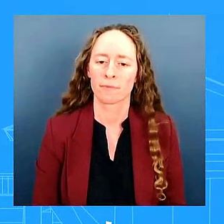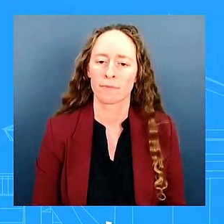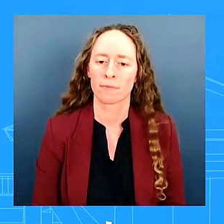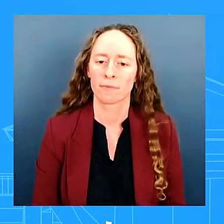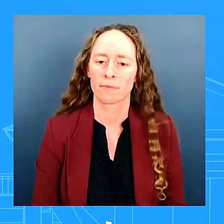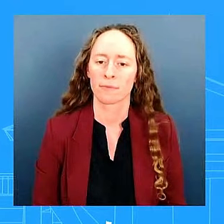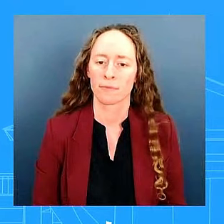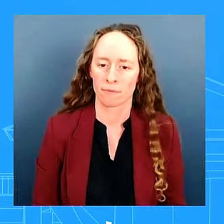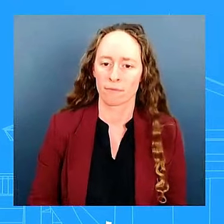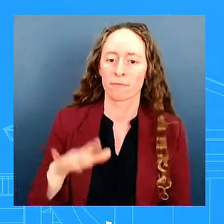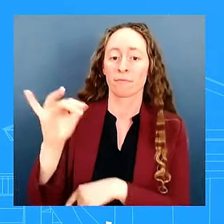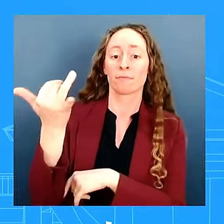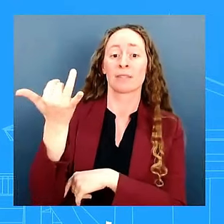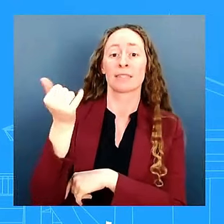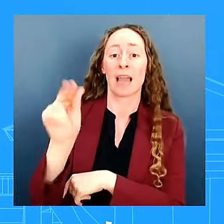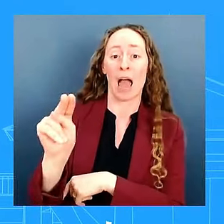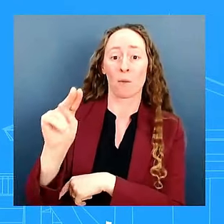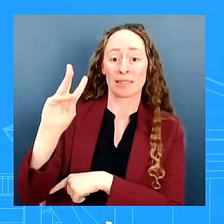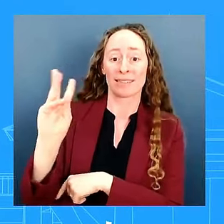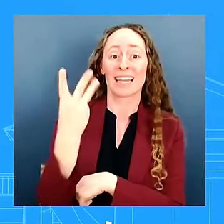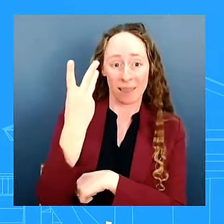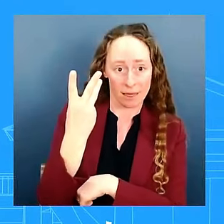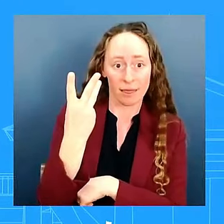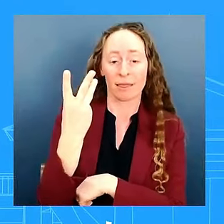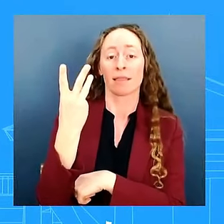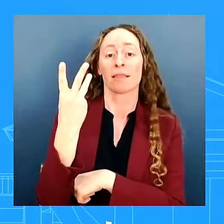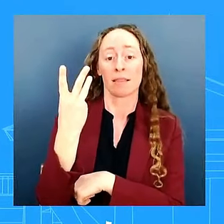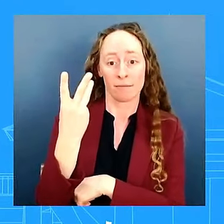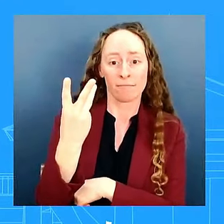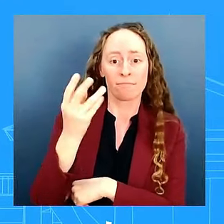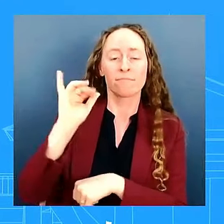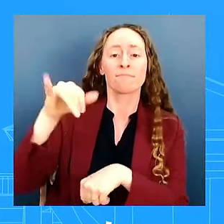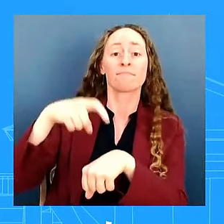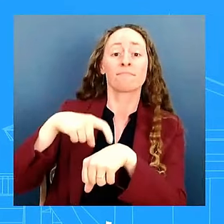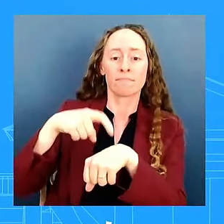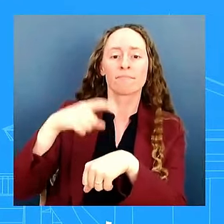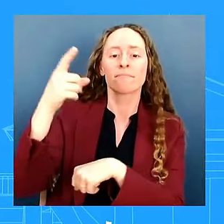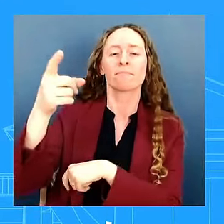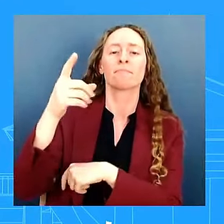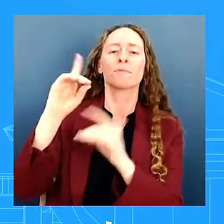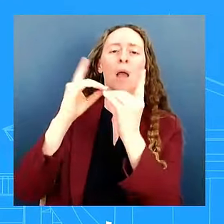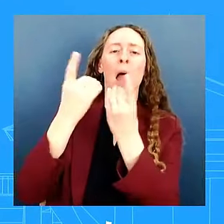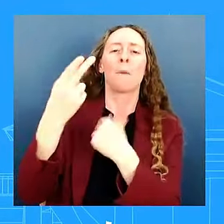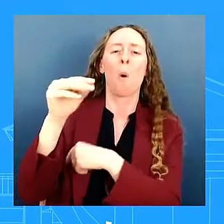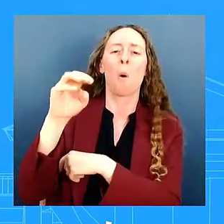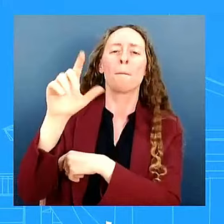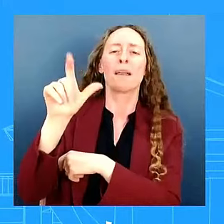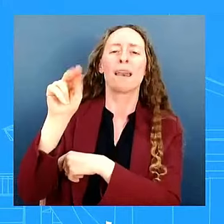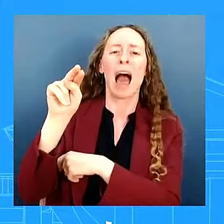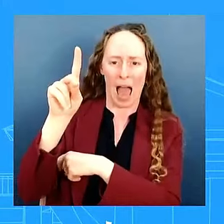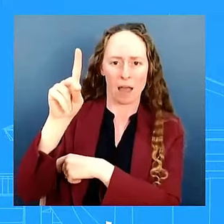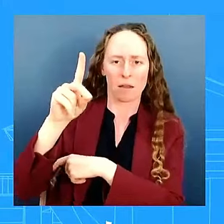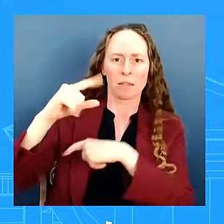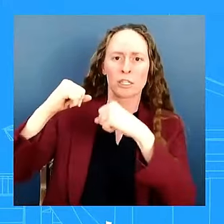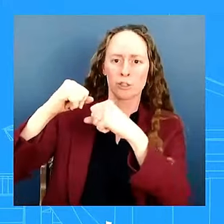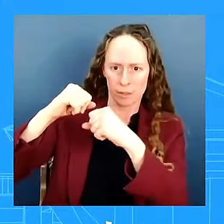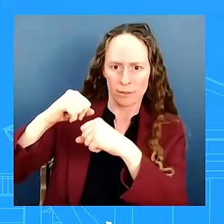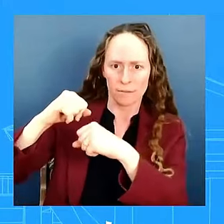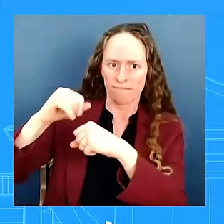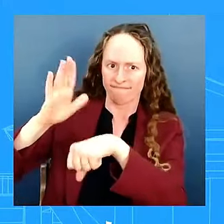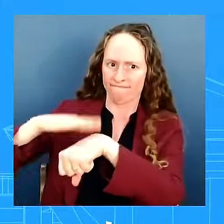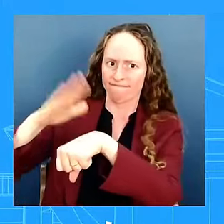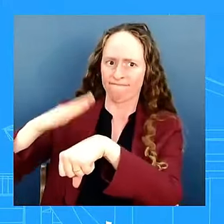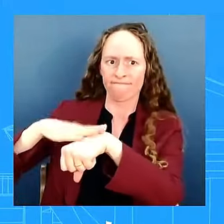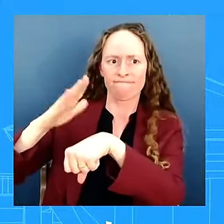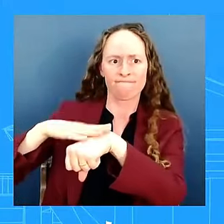dhs and the secret service which makes the accounting certification of electoral votes the highest security designation the federal government makes available we've heard